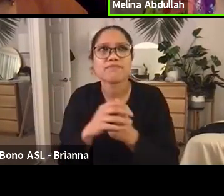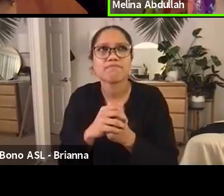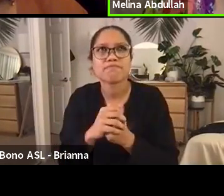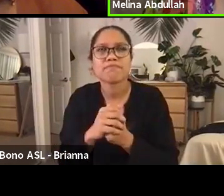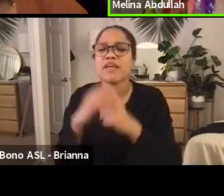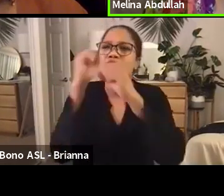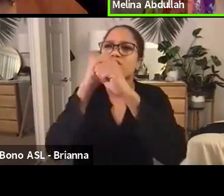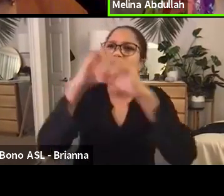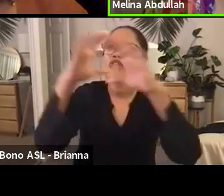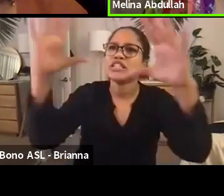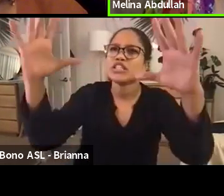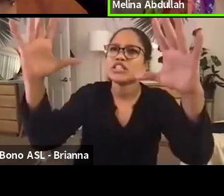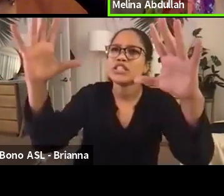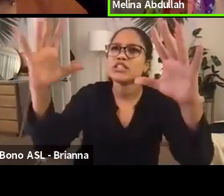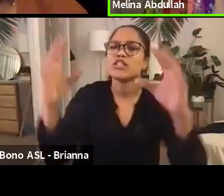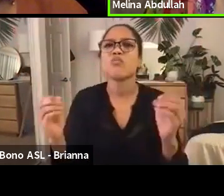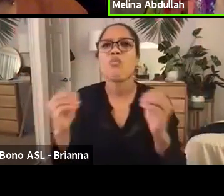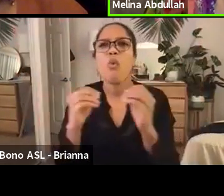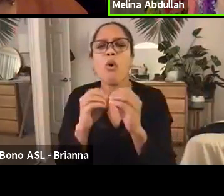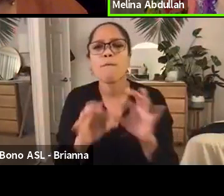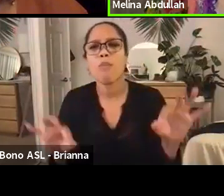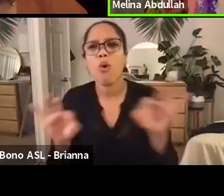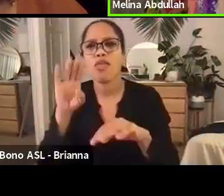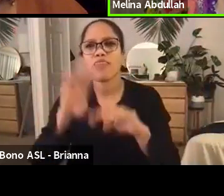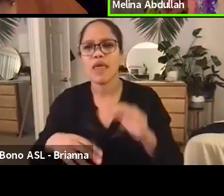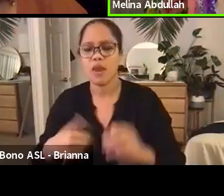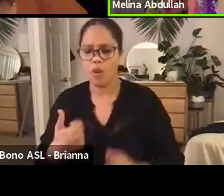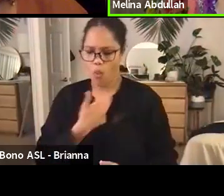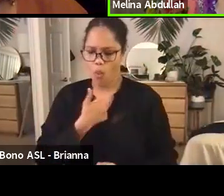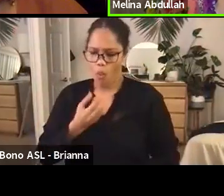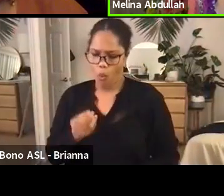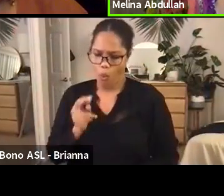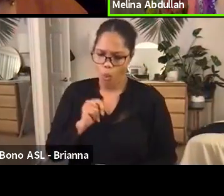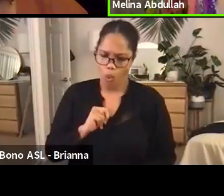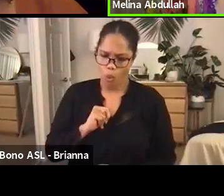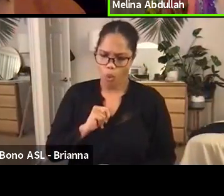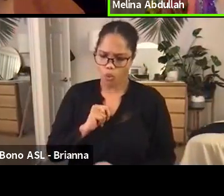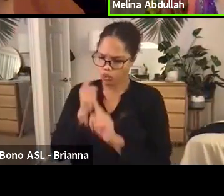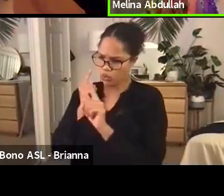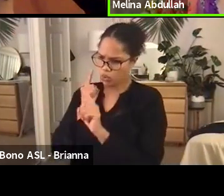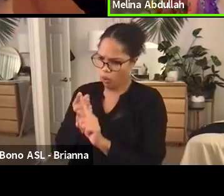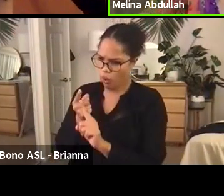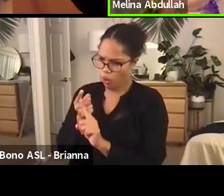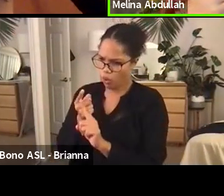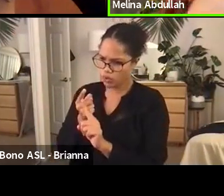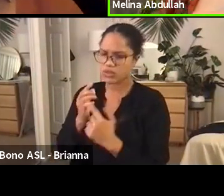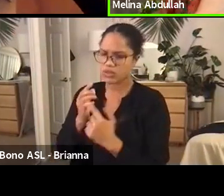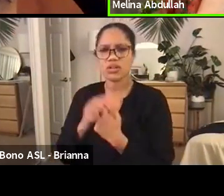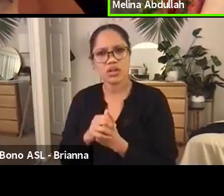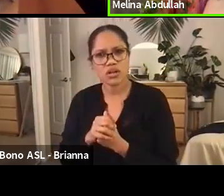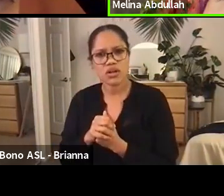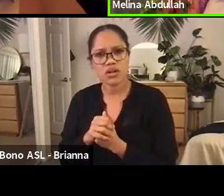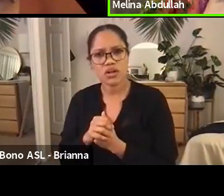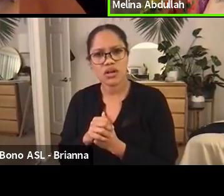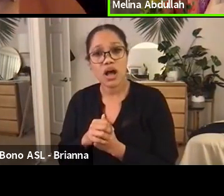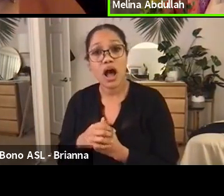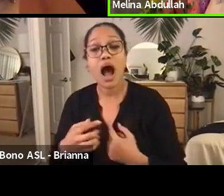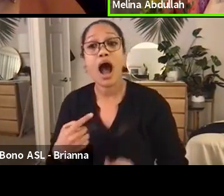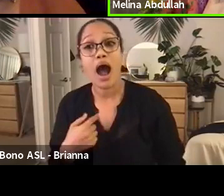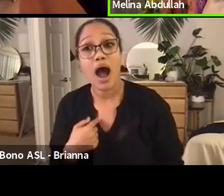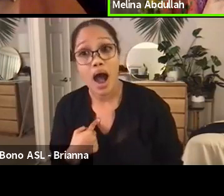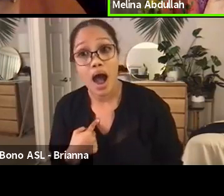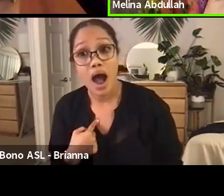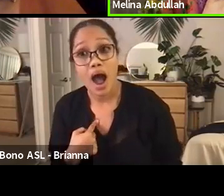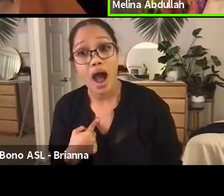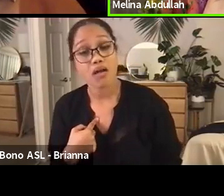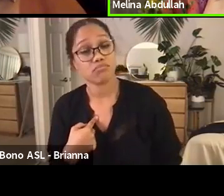personal aspirations. And I'm, I was really taken